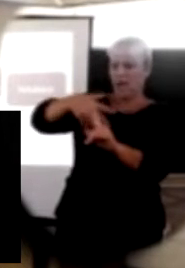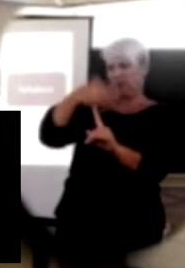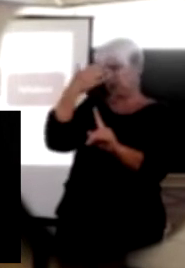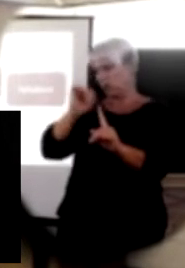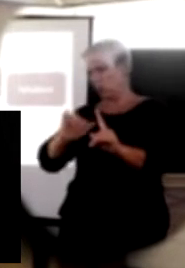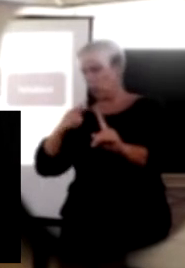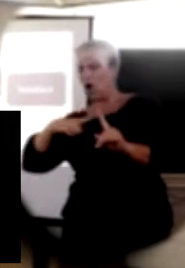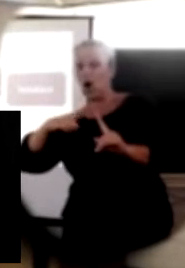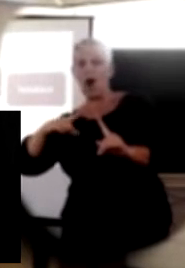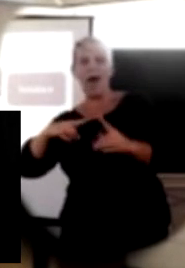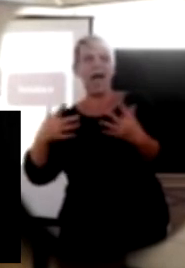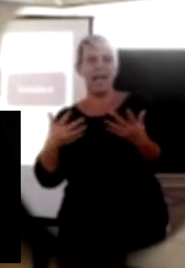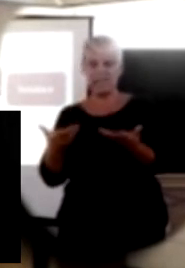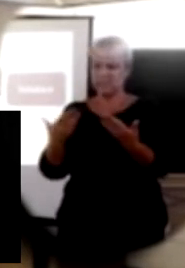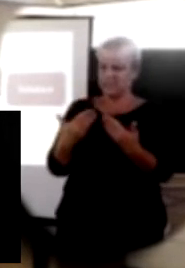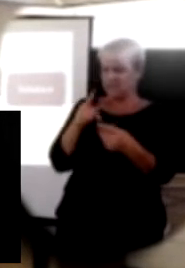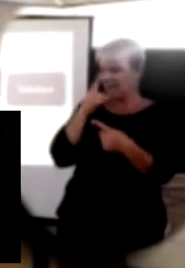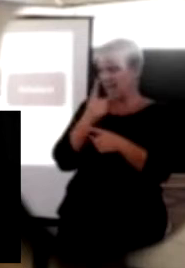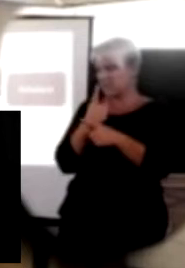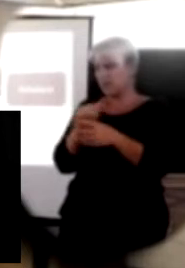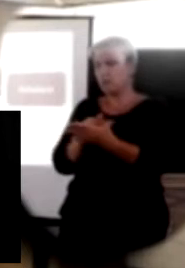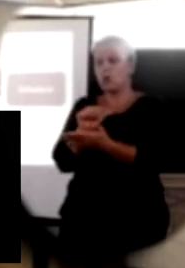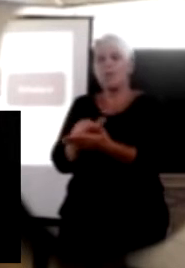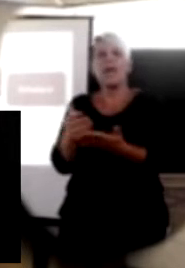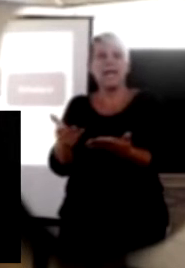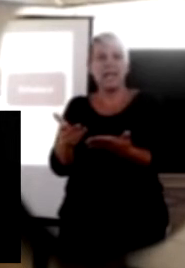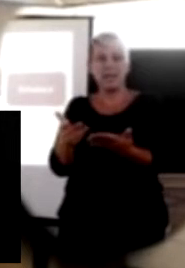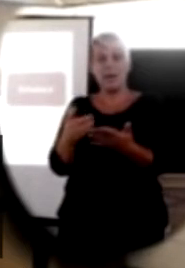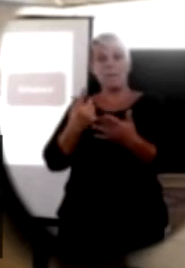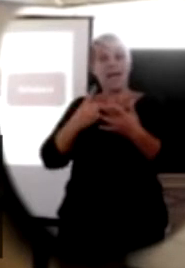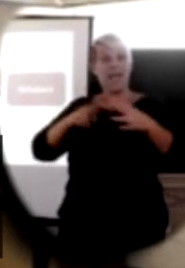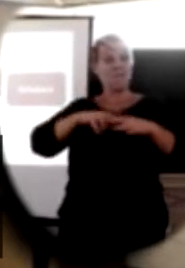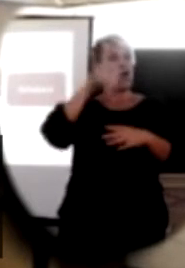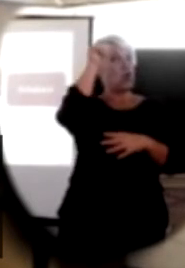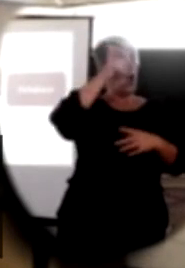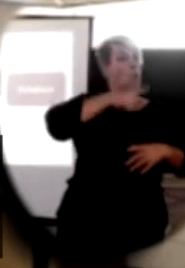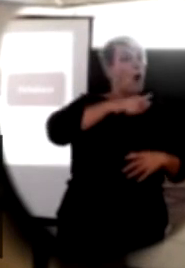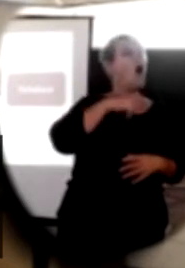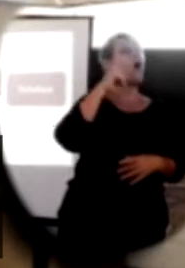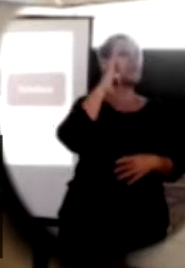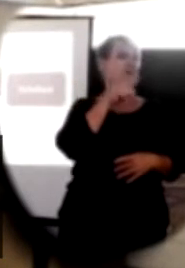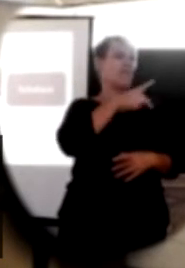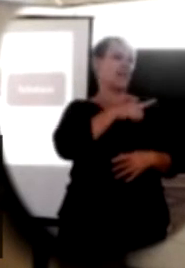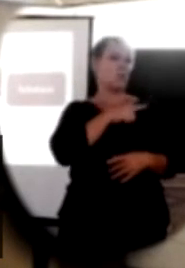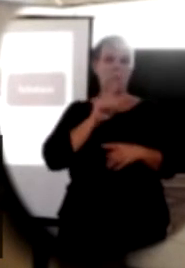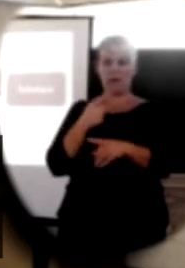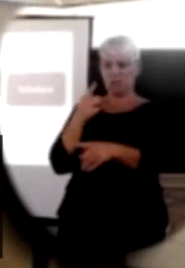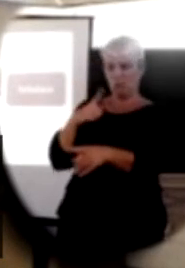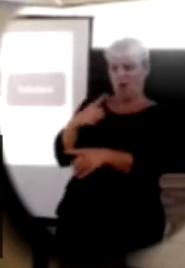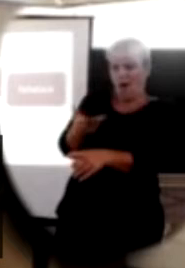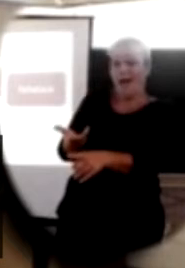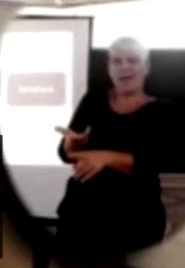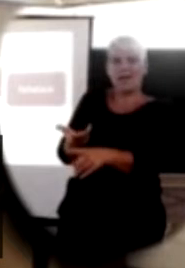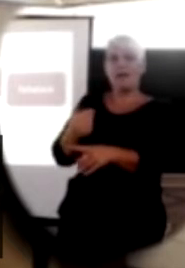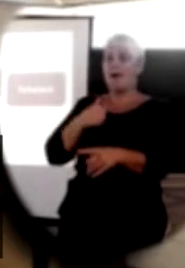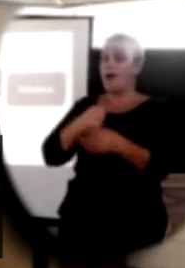parents in the audience. At least if you know why something's happening, you can actually know what to do about it. But our program